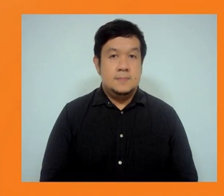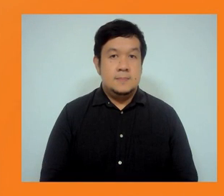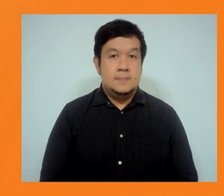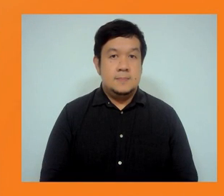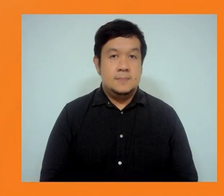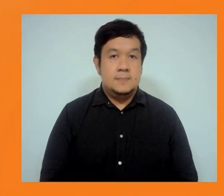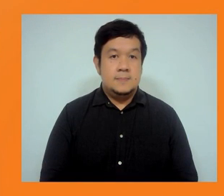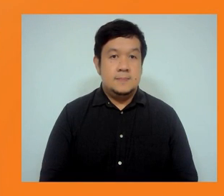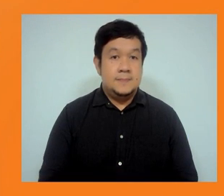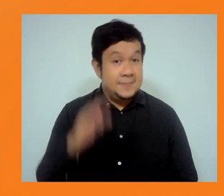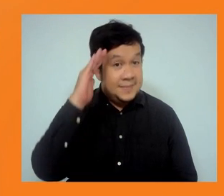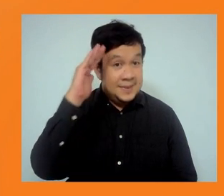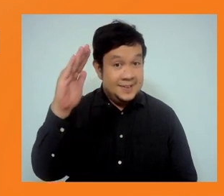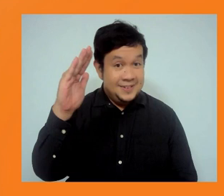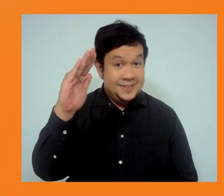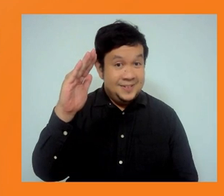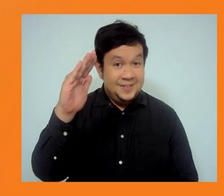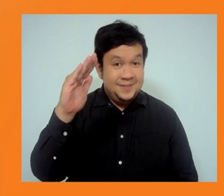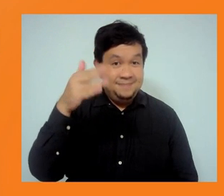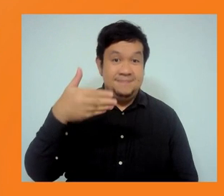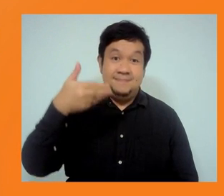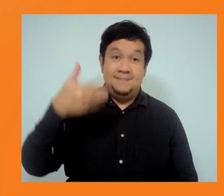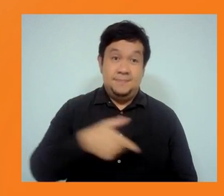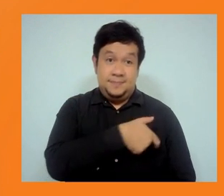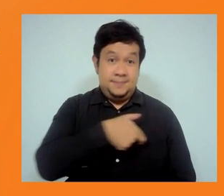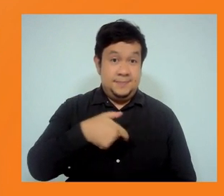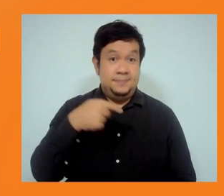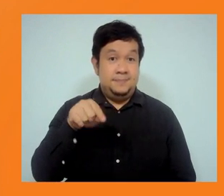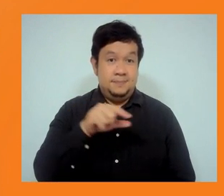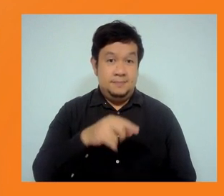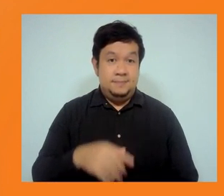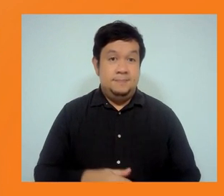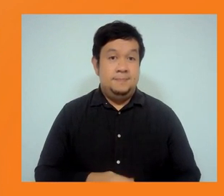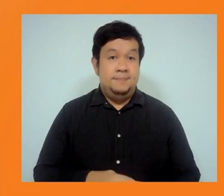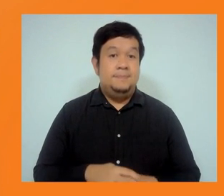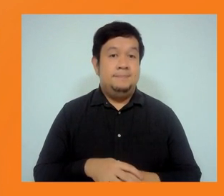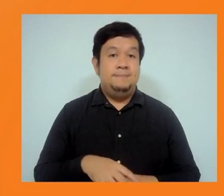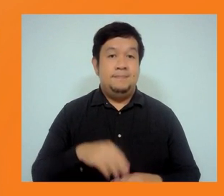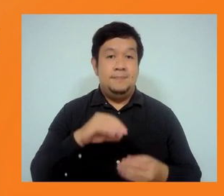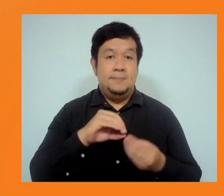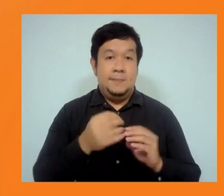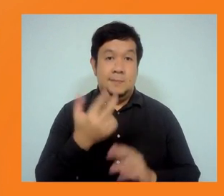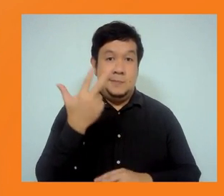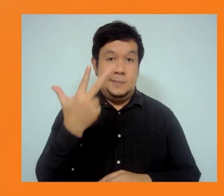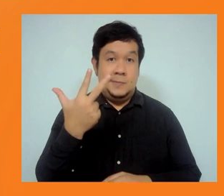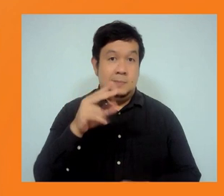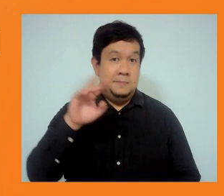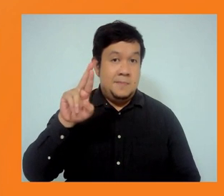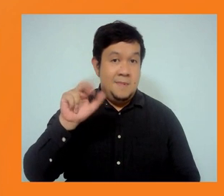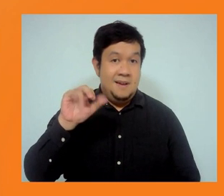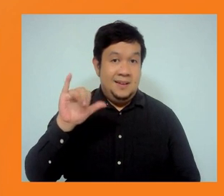This is CSO Session 3, NGO Forum on ADB, A Decade of Safeguards, Lessons from the Ground.